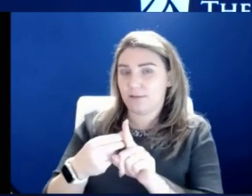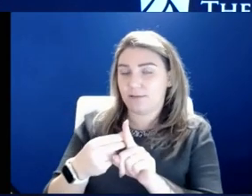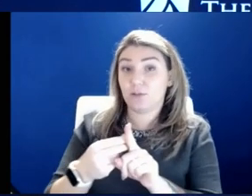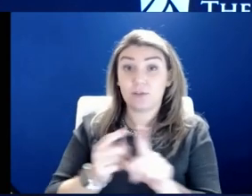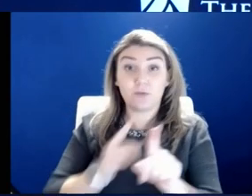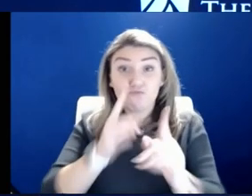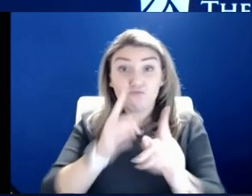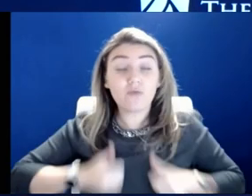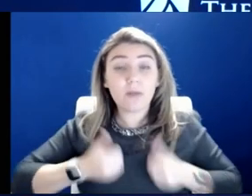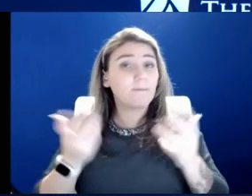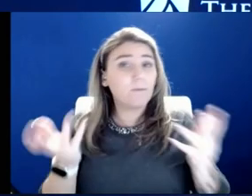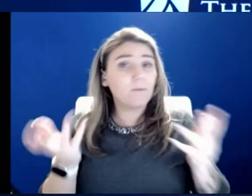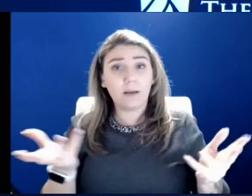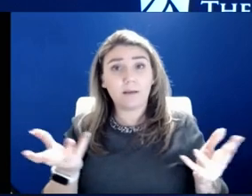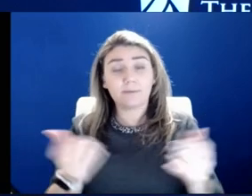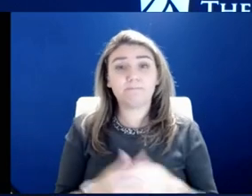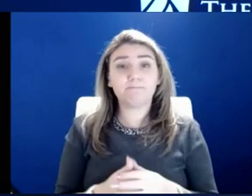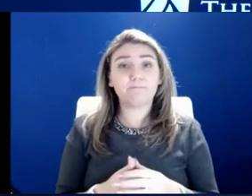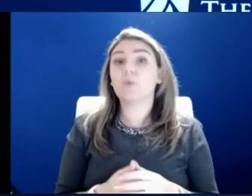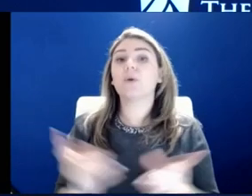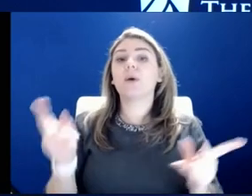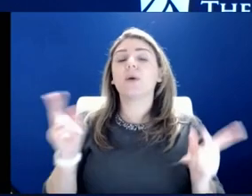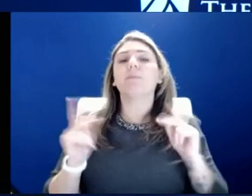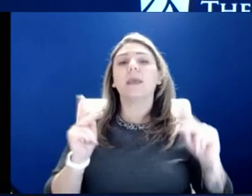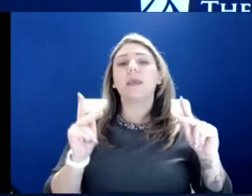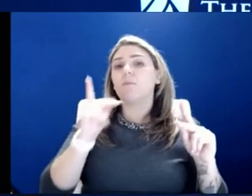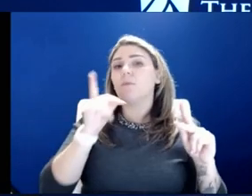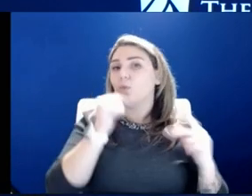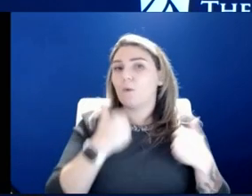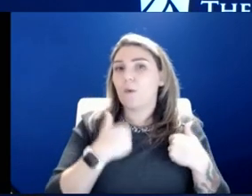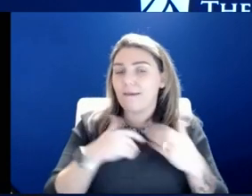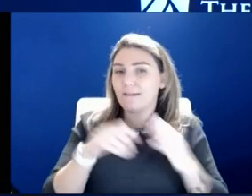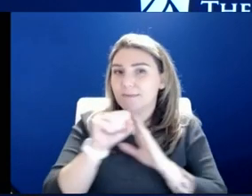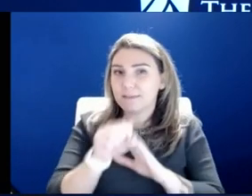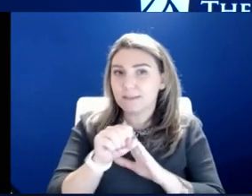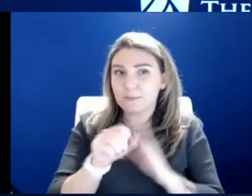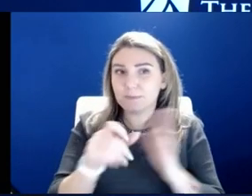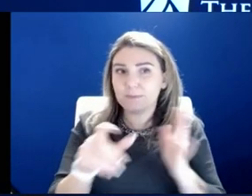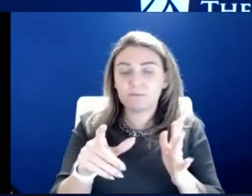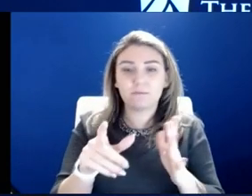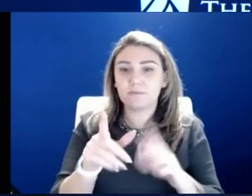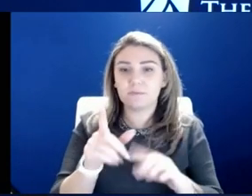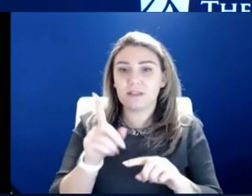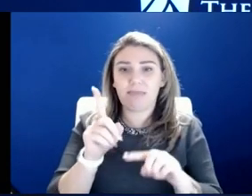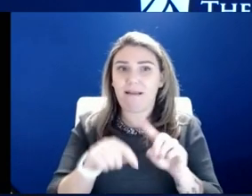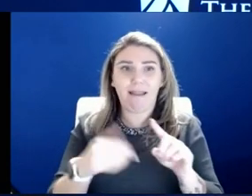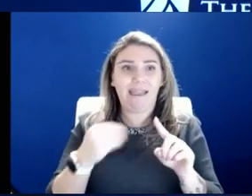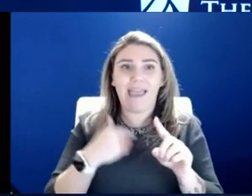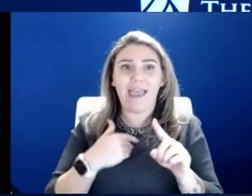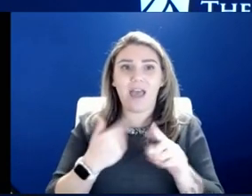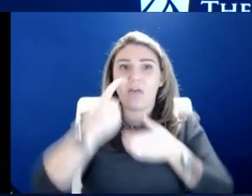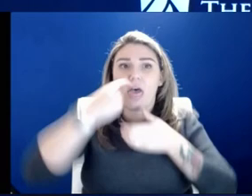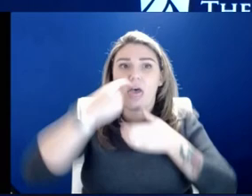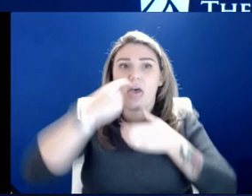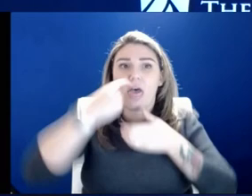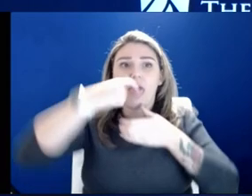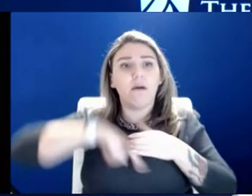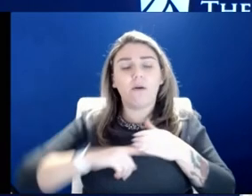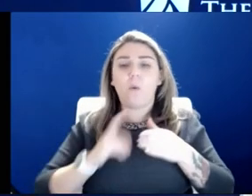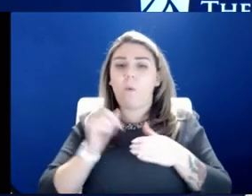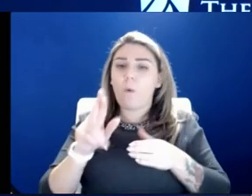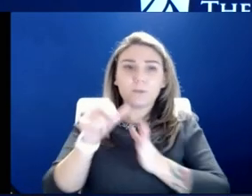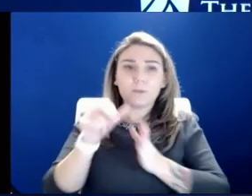that, that the people who are symptomatic, they come, they can't get their endoscopy. They can't get their surgery because they're